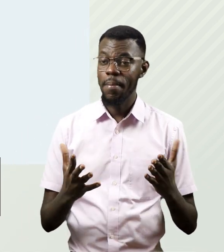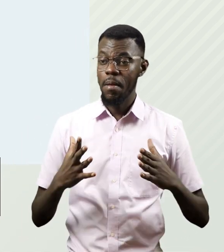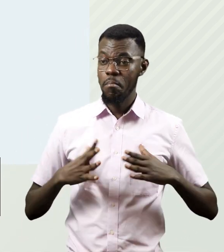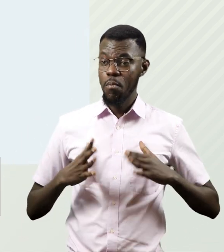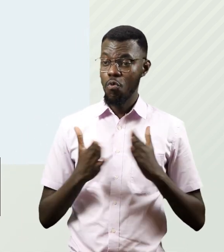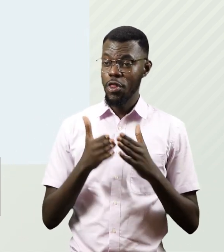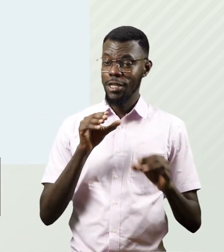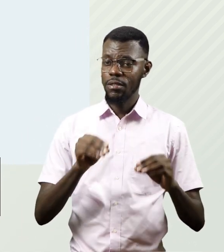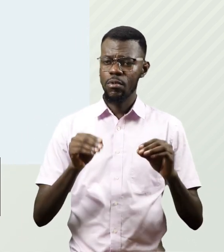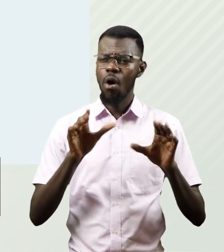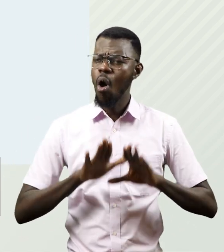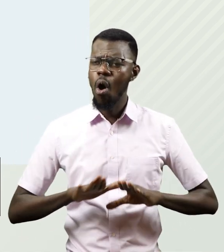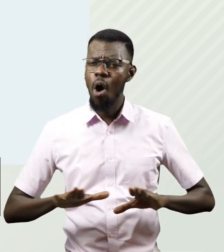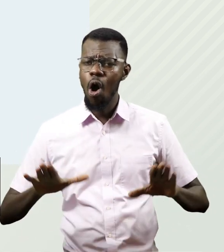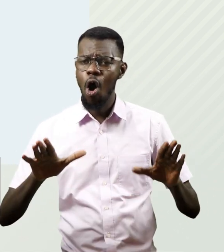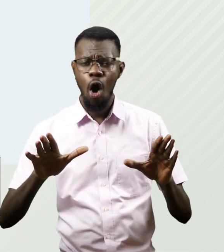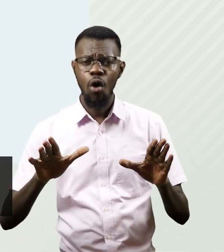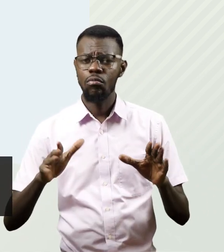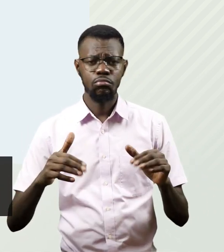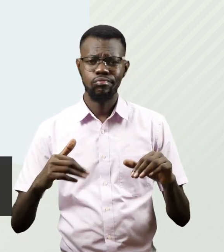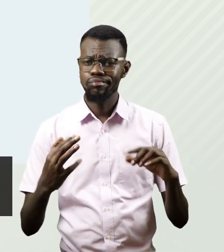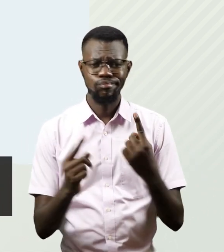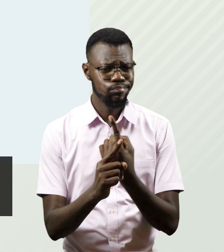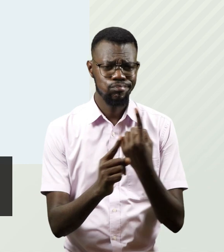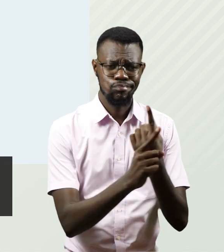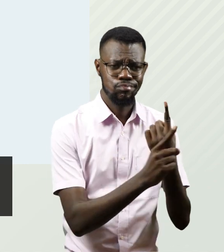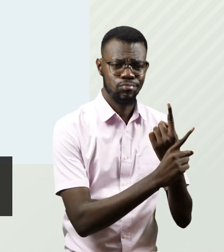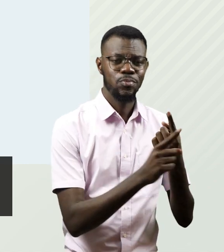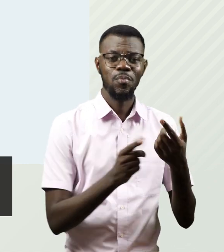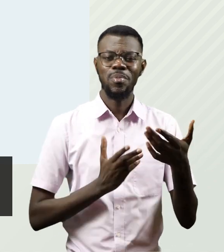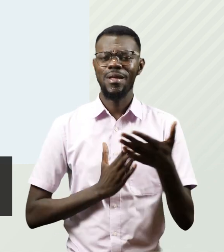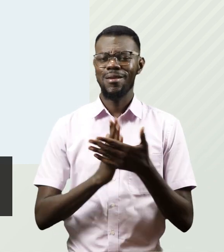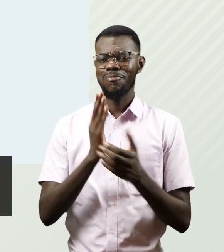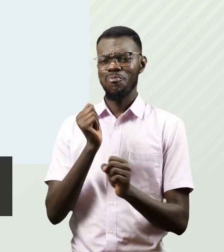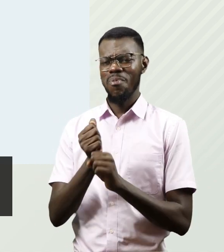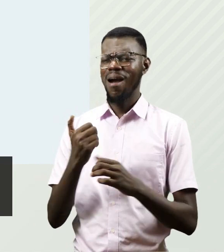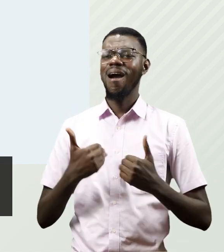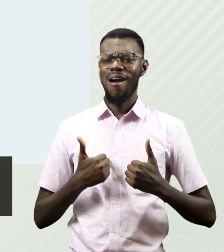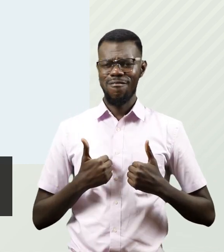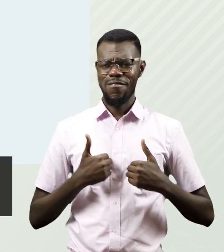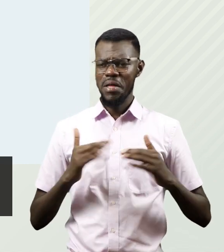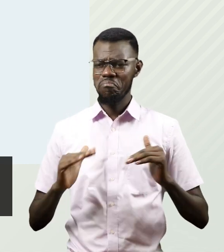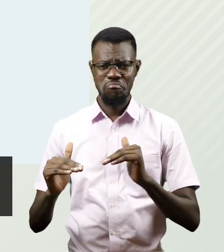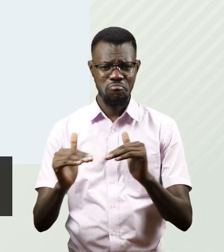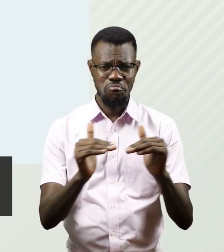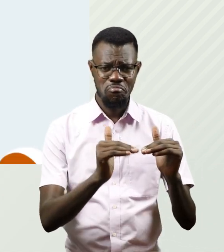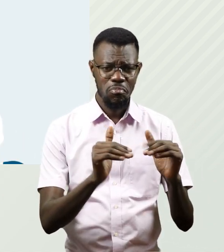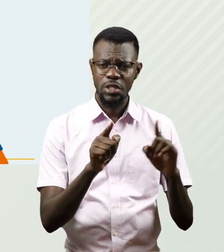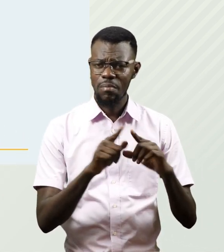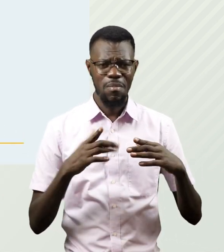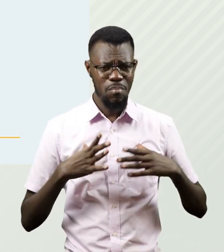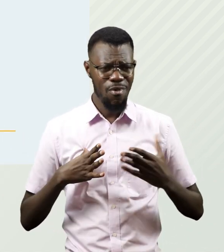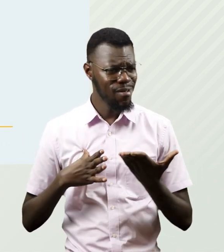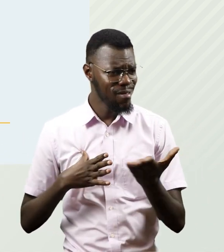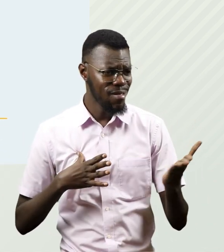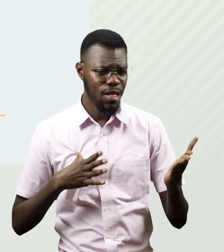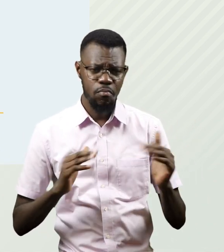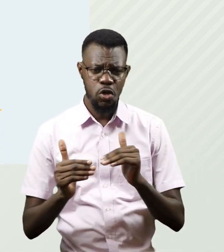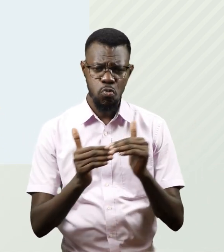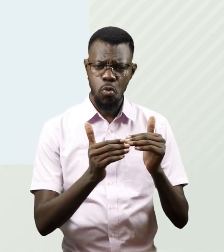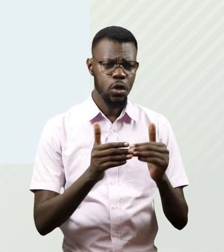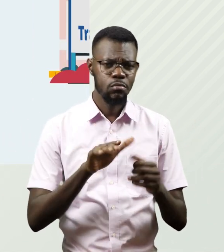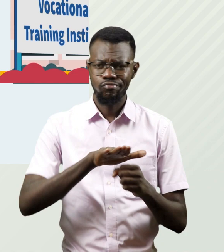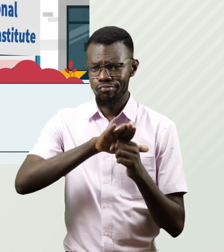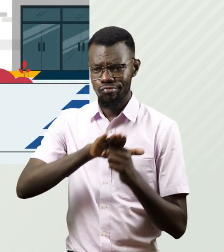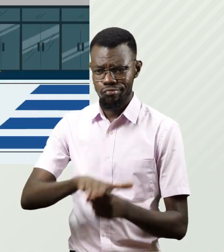disabilities in their diversities have the right to work like everyone else and should never be discriminated